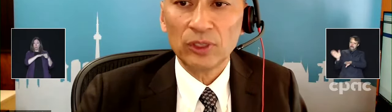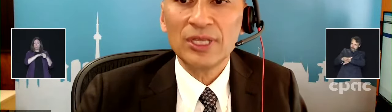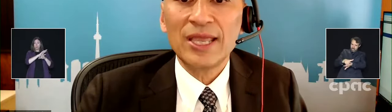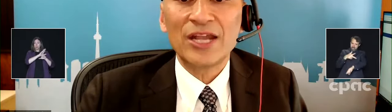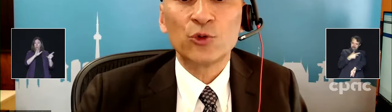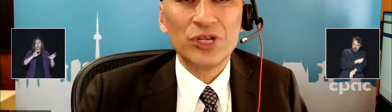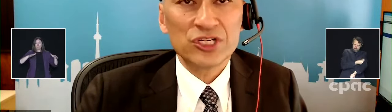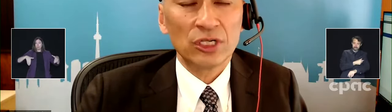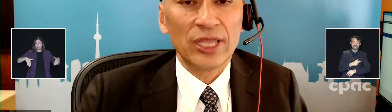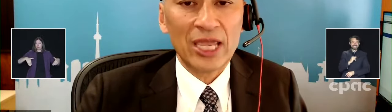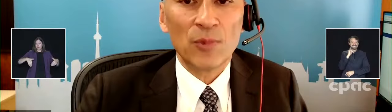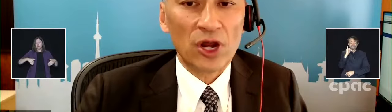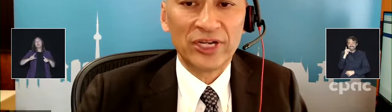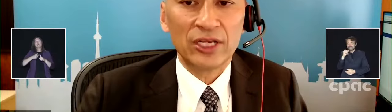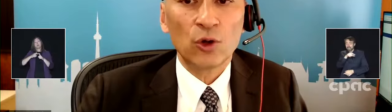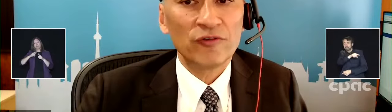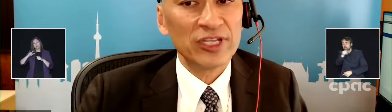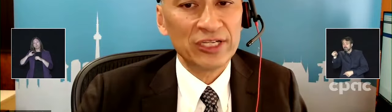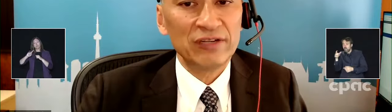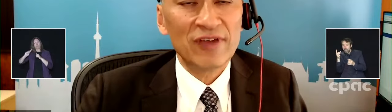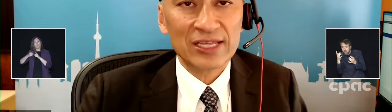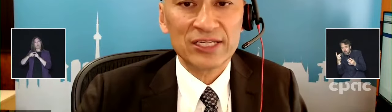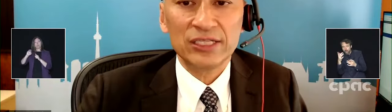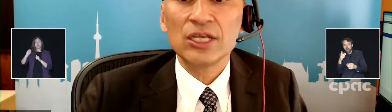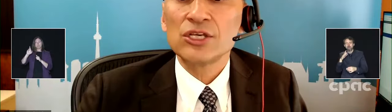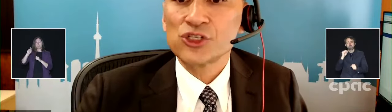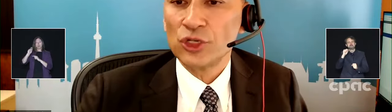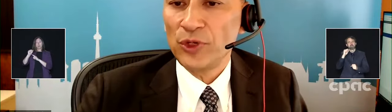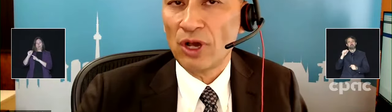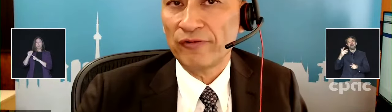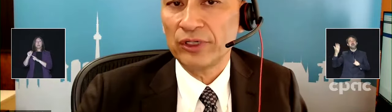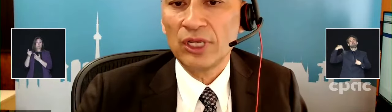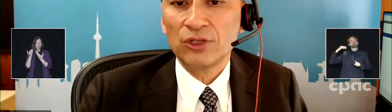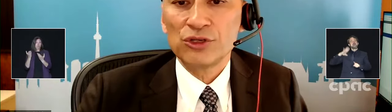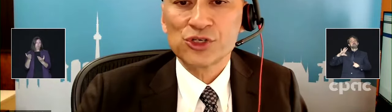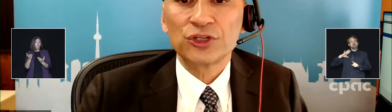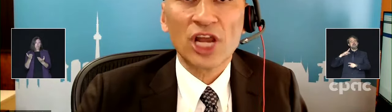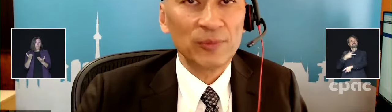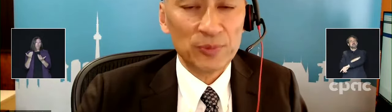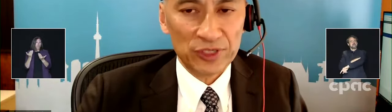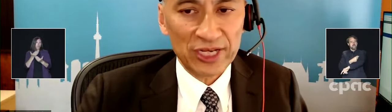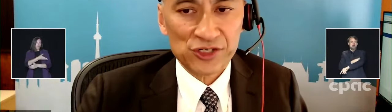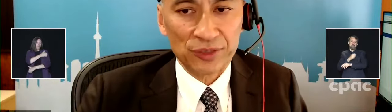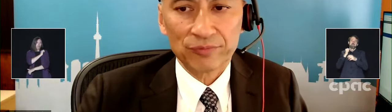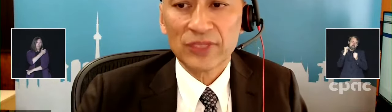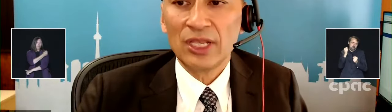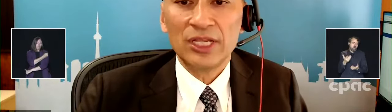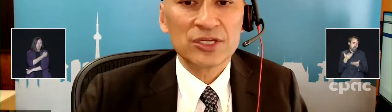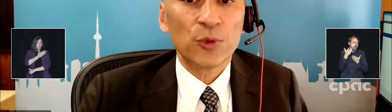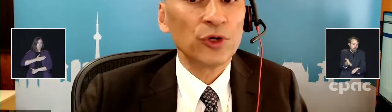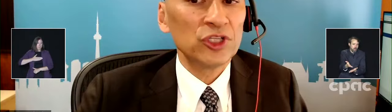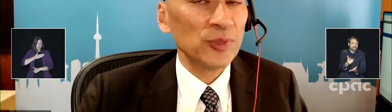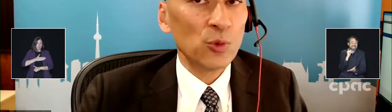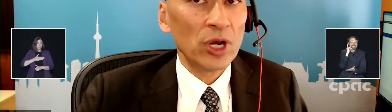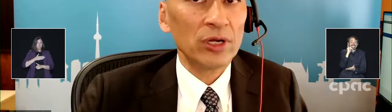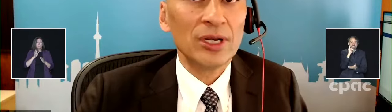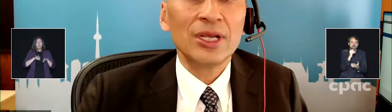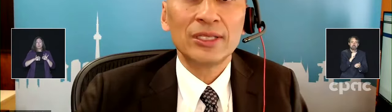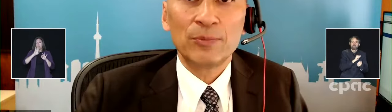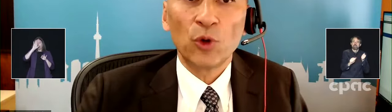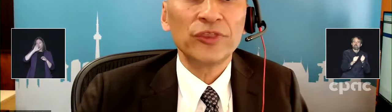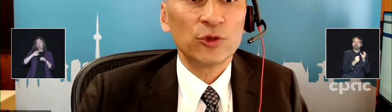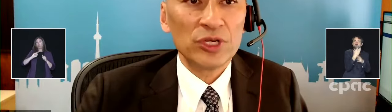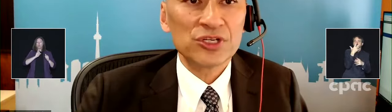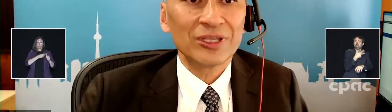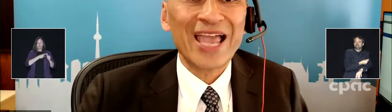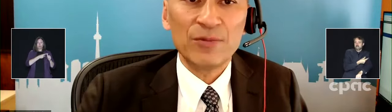an original mRNA COVID-19 vaccine should be offered to ensure timely protection. It is important to be aware that both the